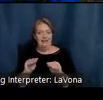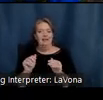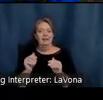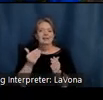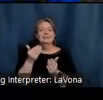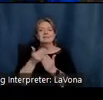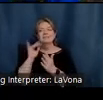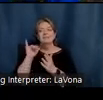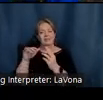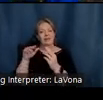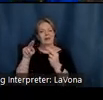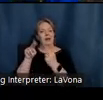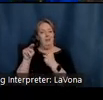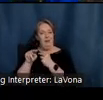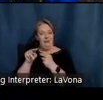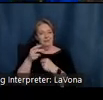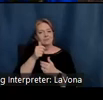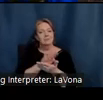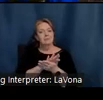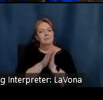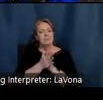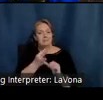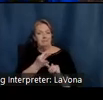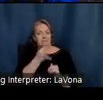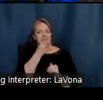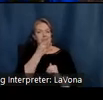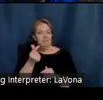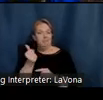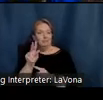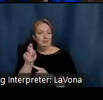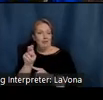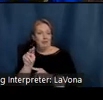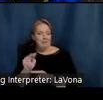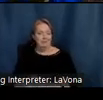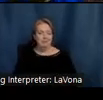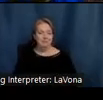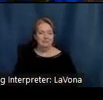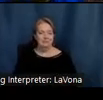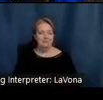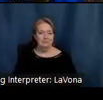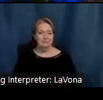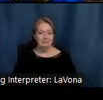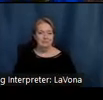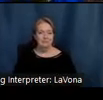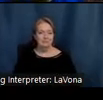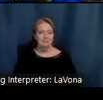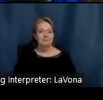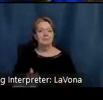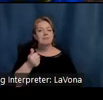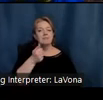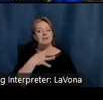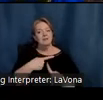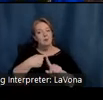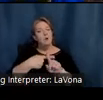46, as she became quite good at gardening. A few months before her passing, in